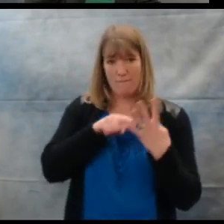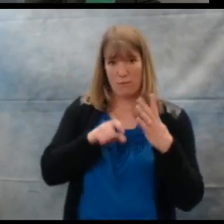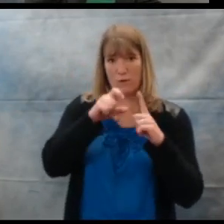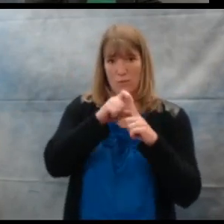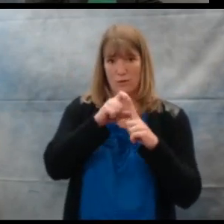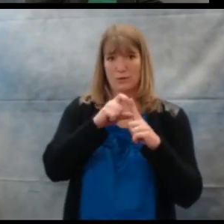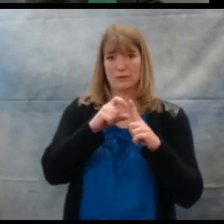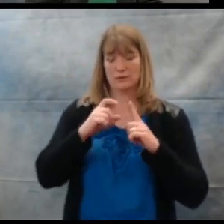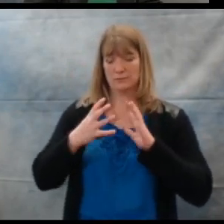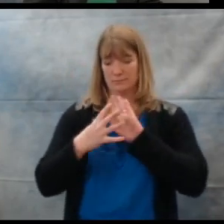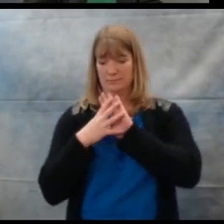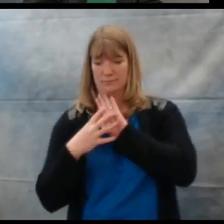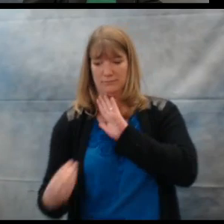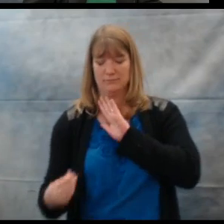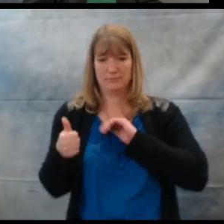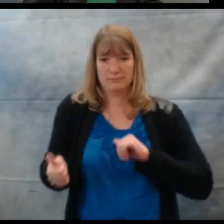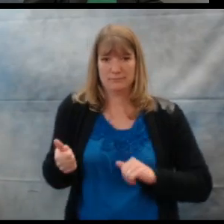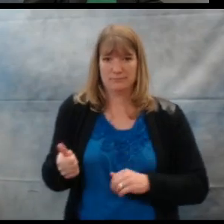four words.